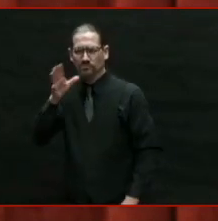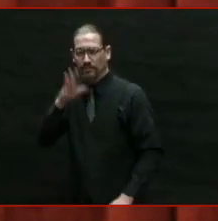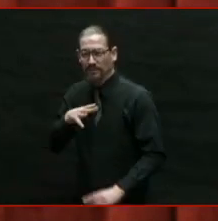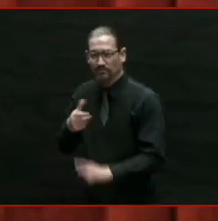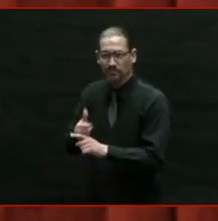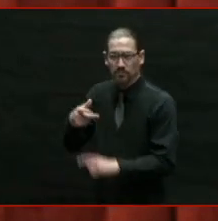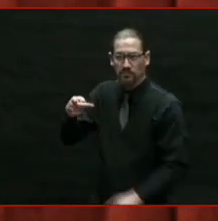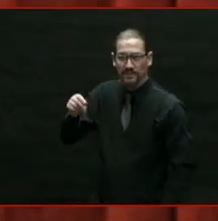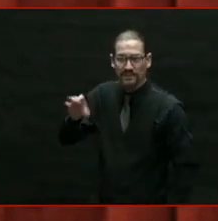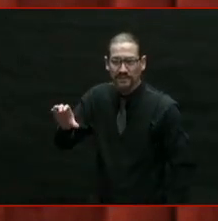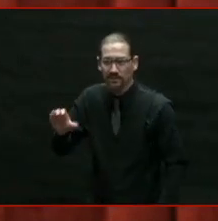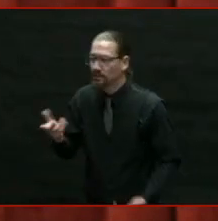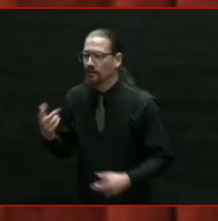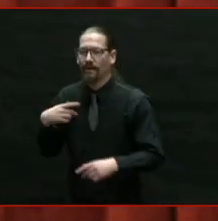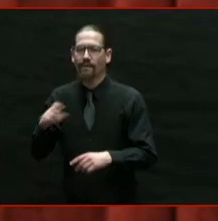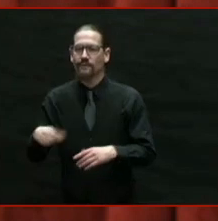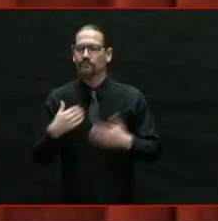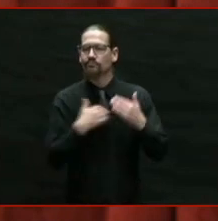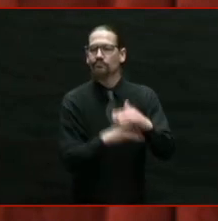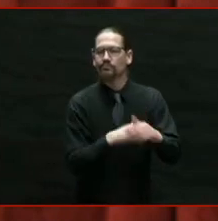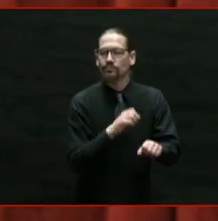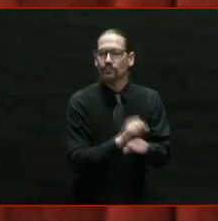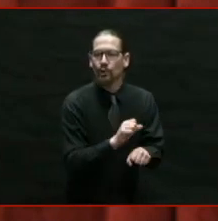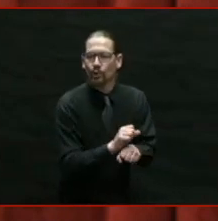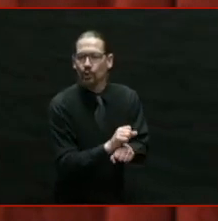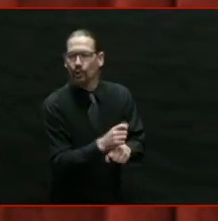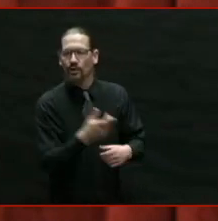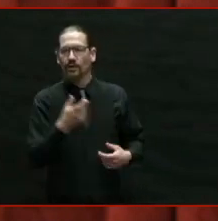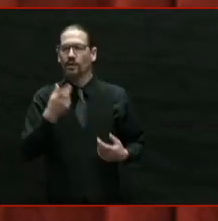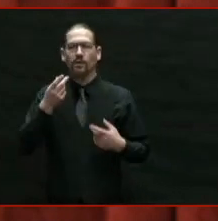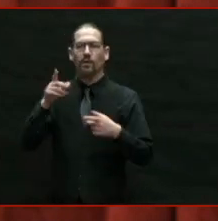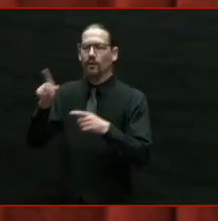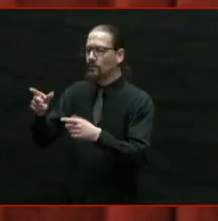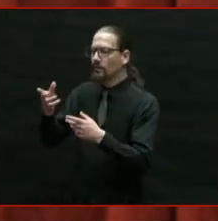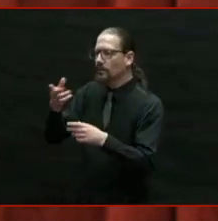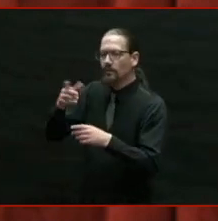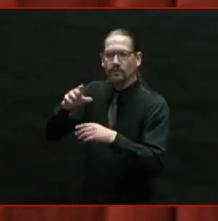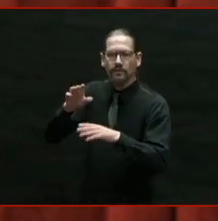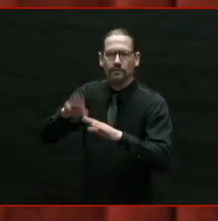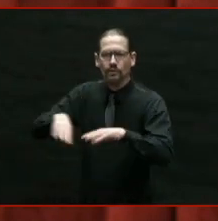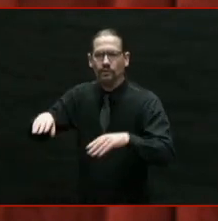We've provided paid sick leave and paid family leave.